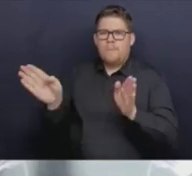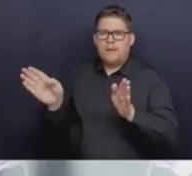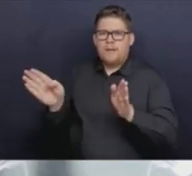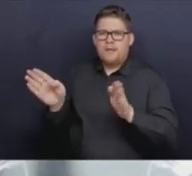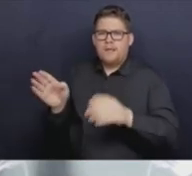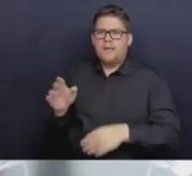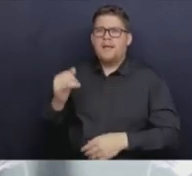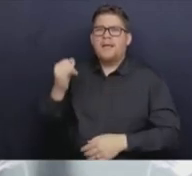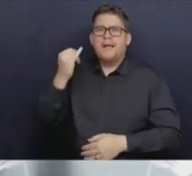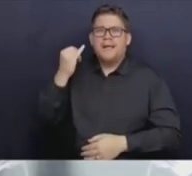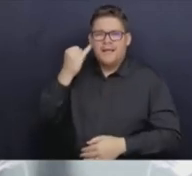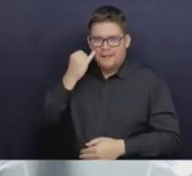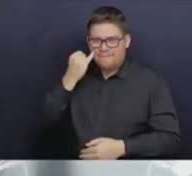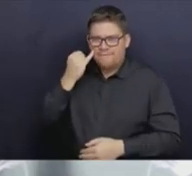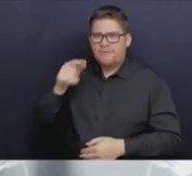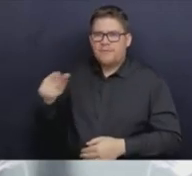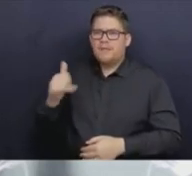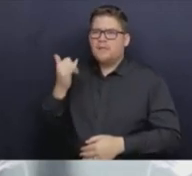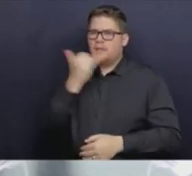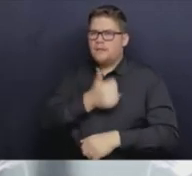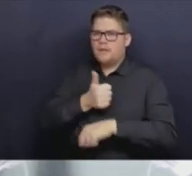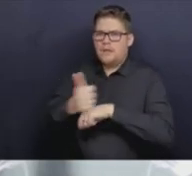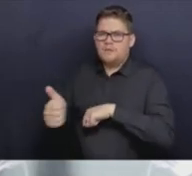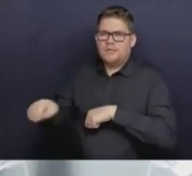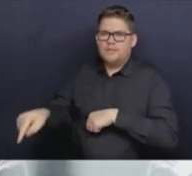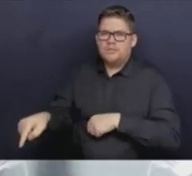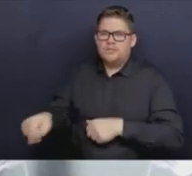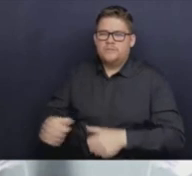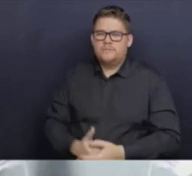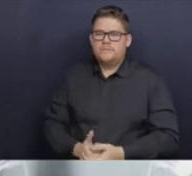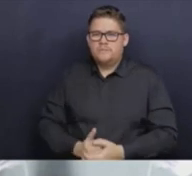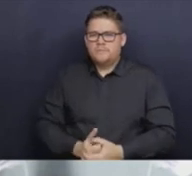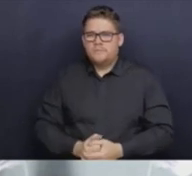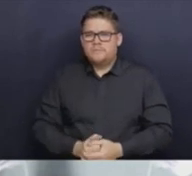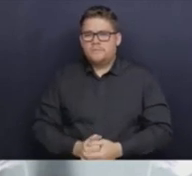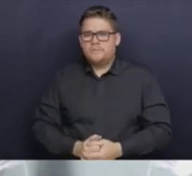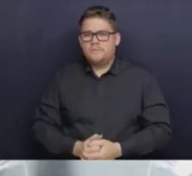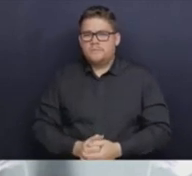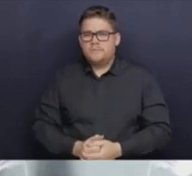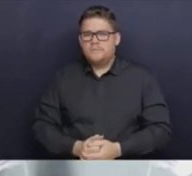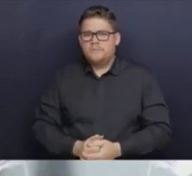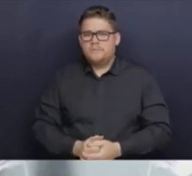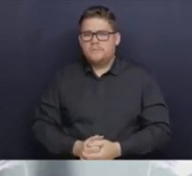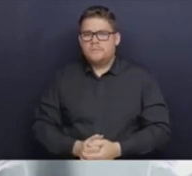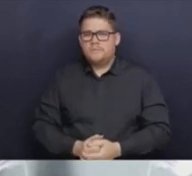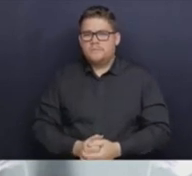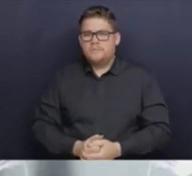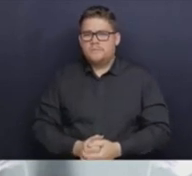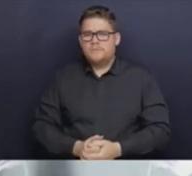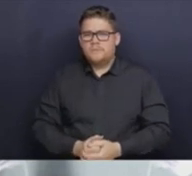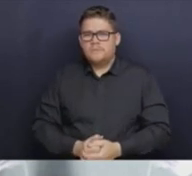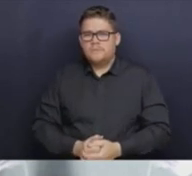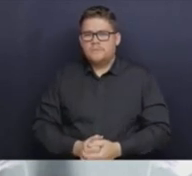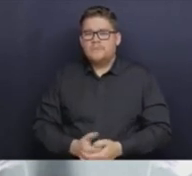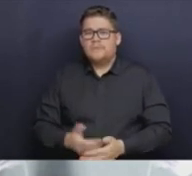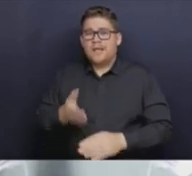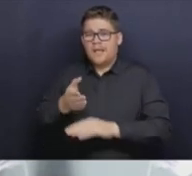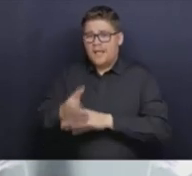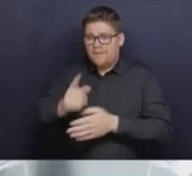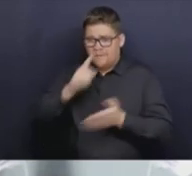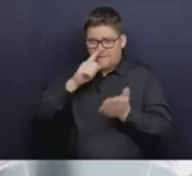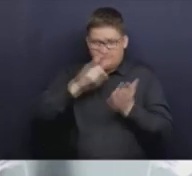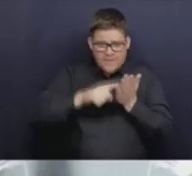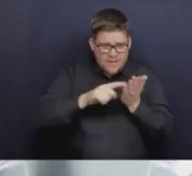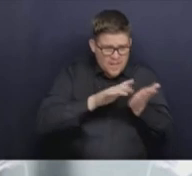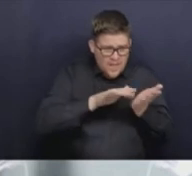in every case. And that's the determination that's made, but that's after a lengthy process where all sides have the